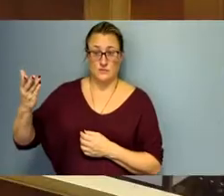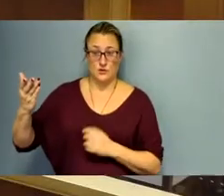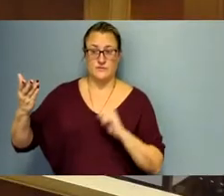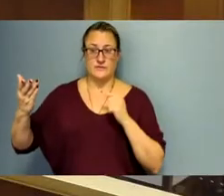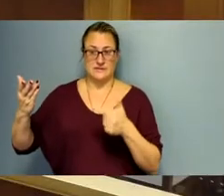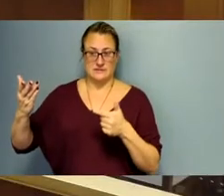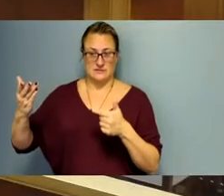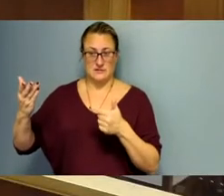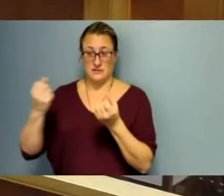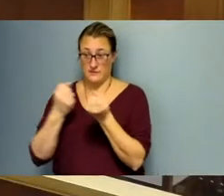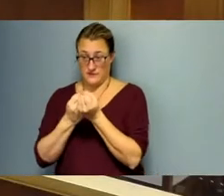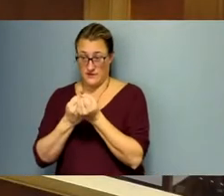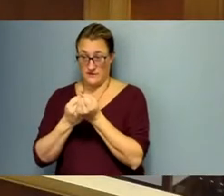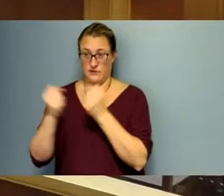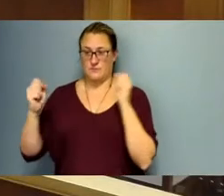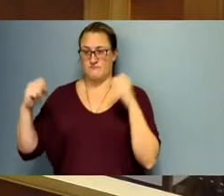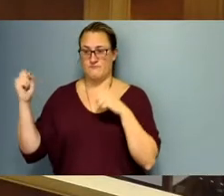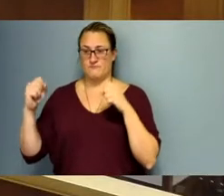All in favor? Aye.